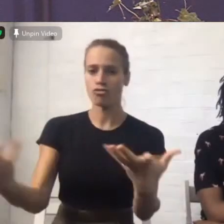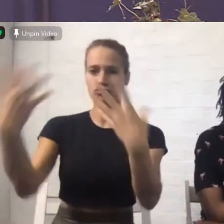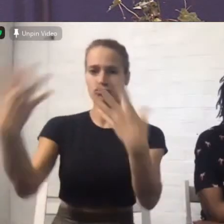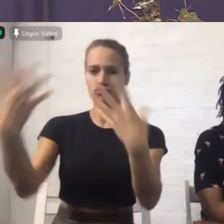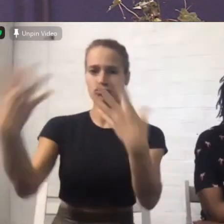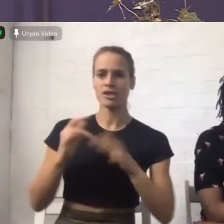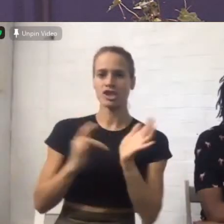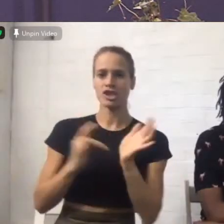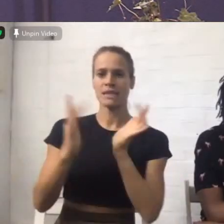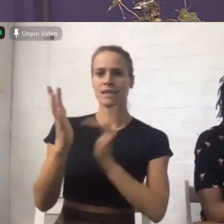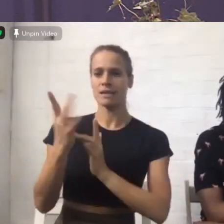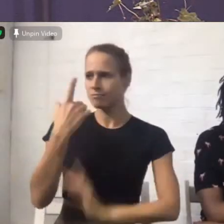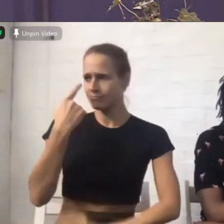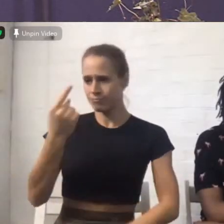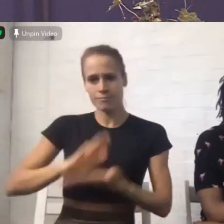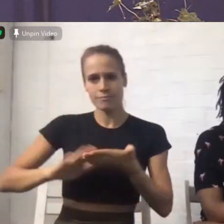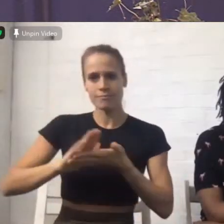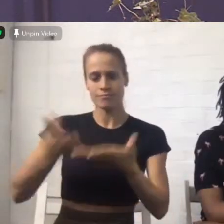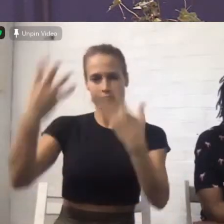a wave at home